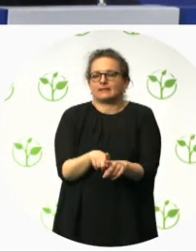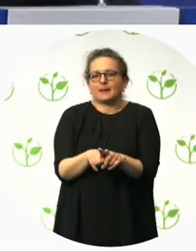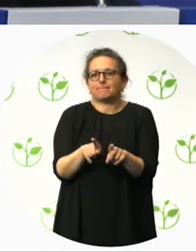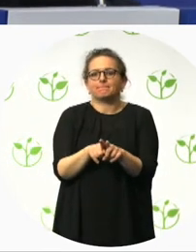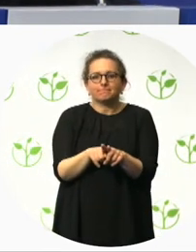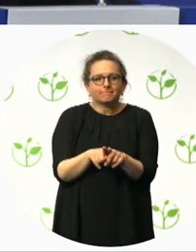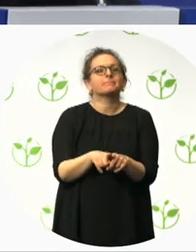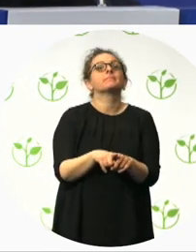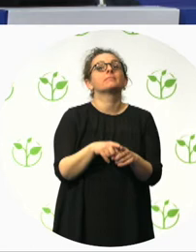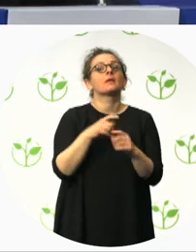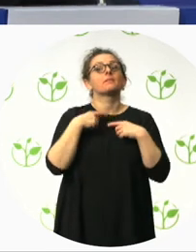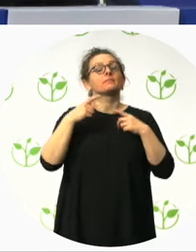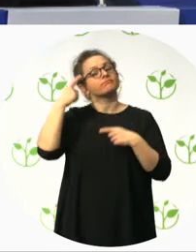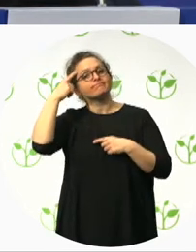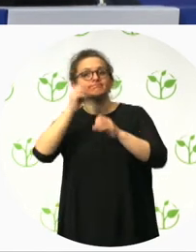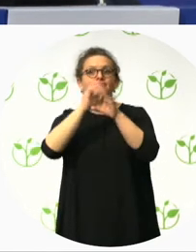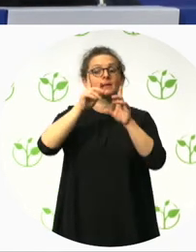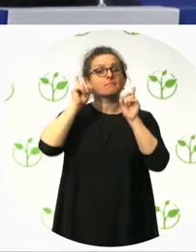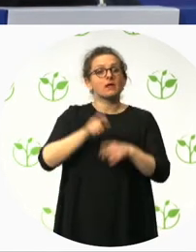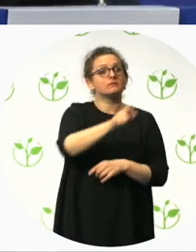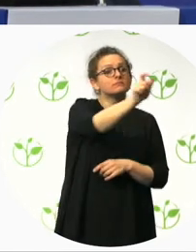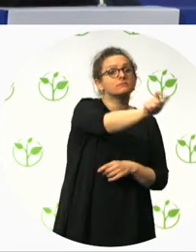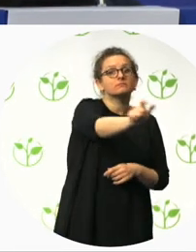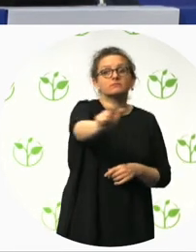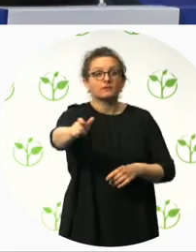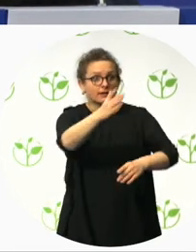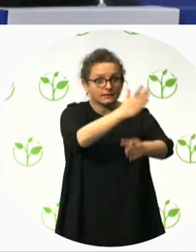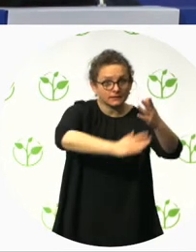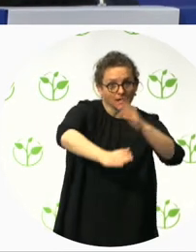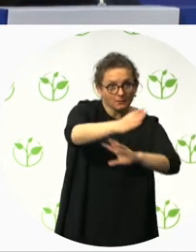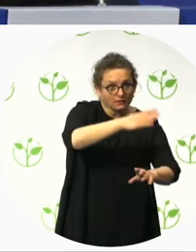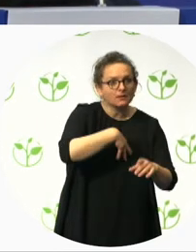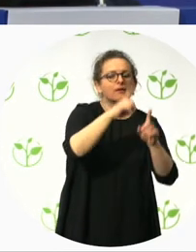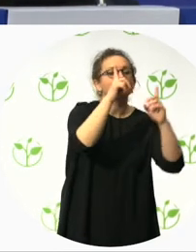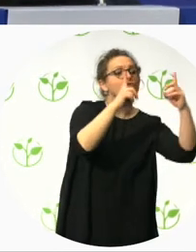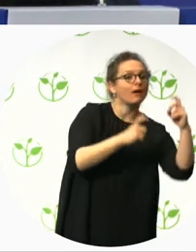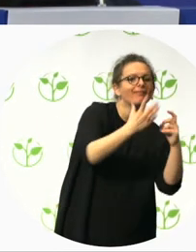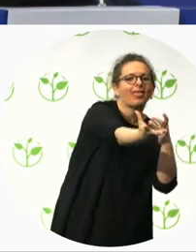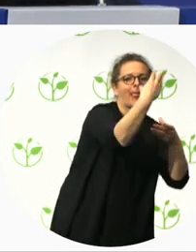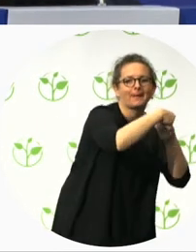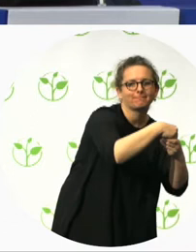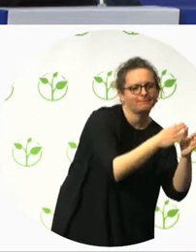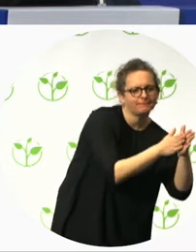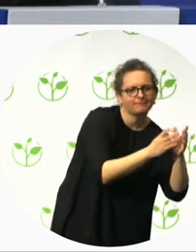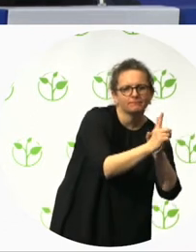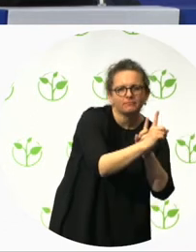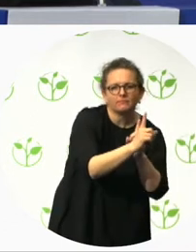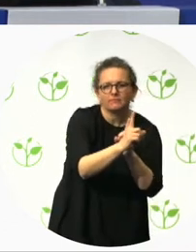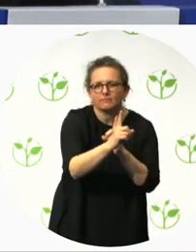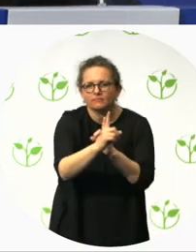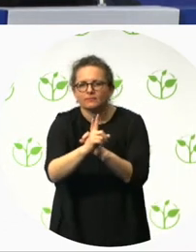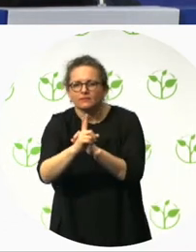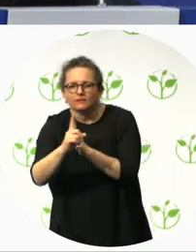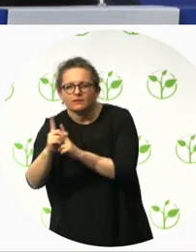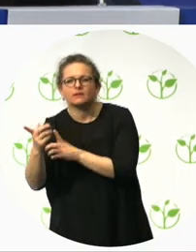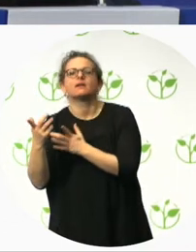involve, genuinely consult with and include disabled people and local people. To whatever you're building, uh, in the process. And we do that through our